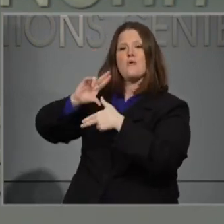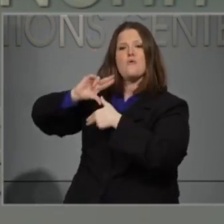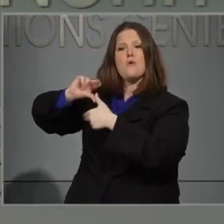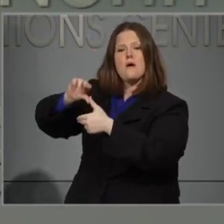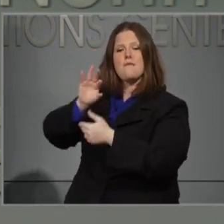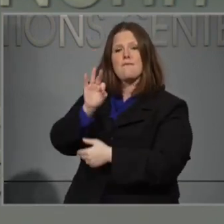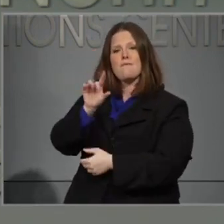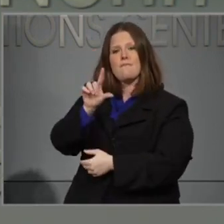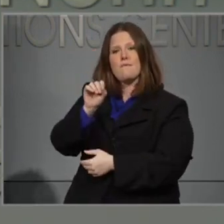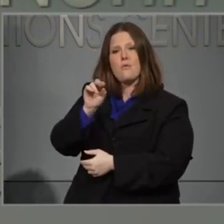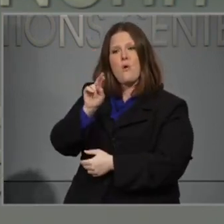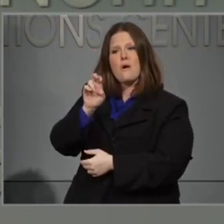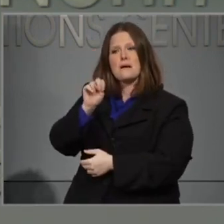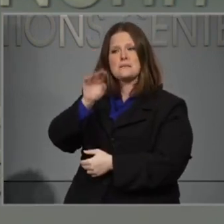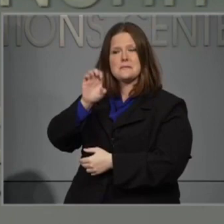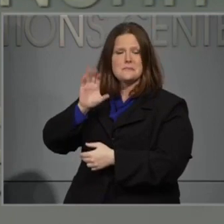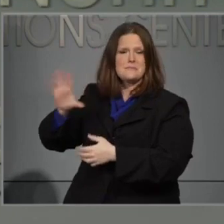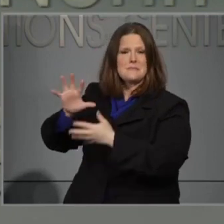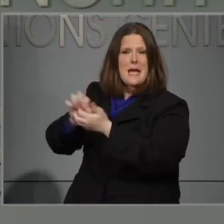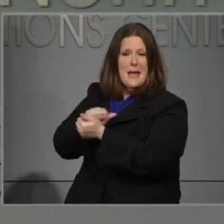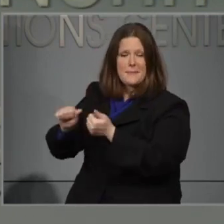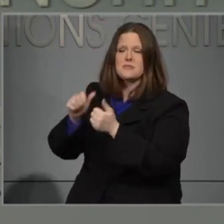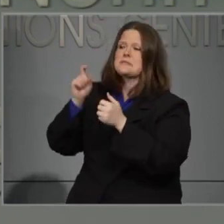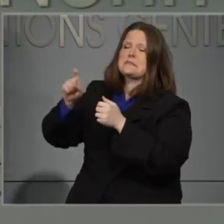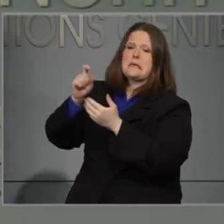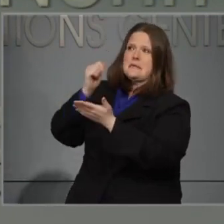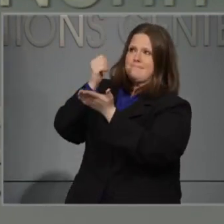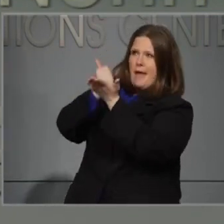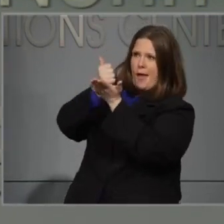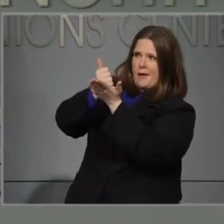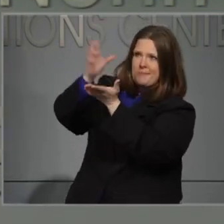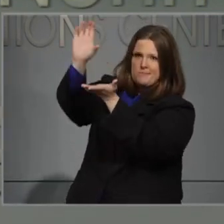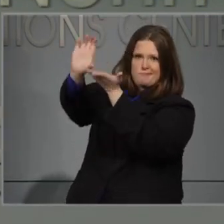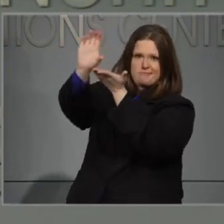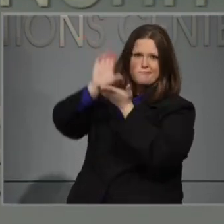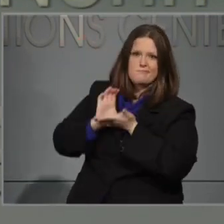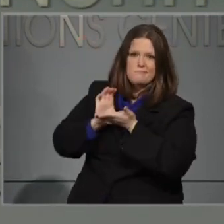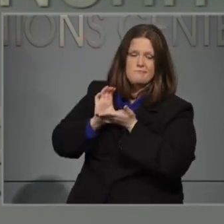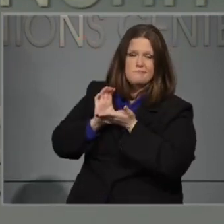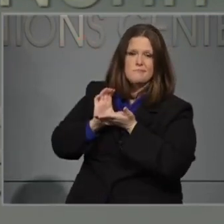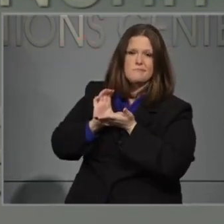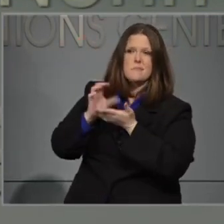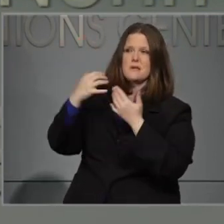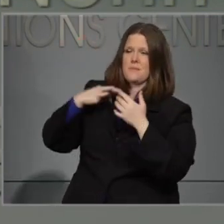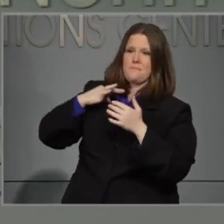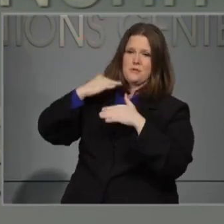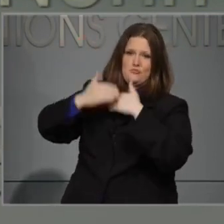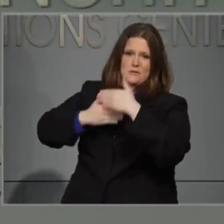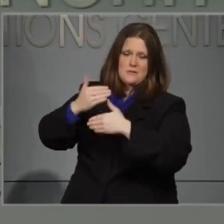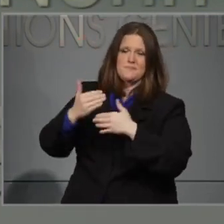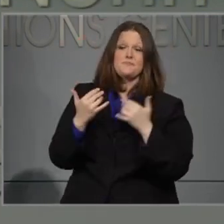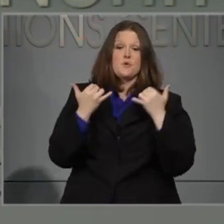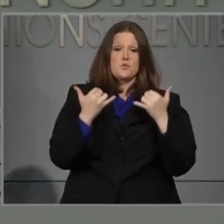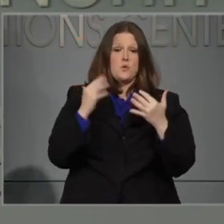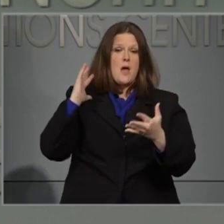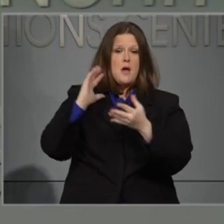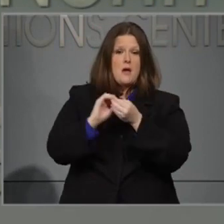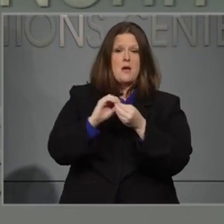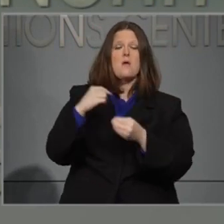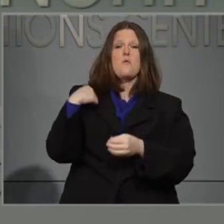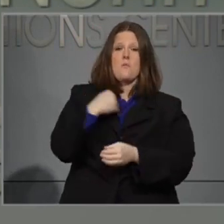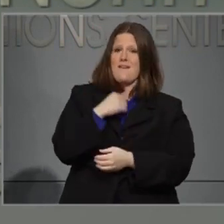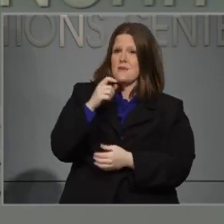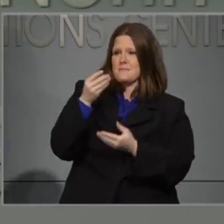repairs. Much work already has been done. To date, North Carolina has provided more than $3.5 billion